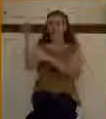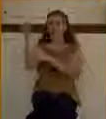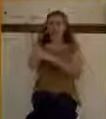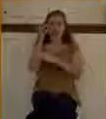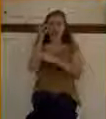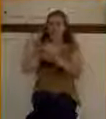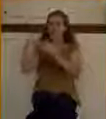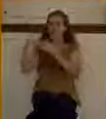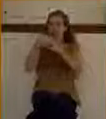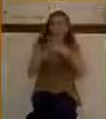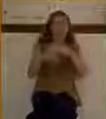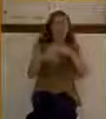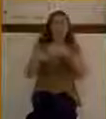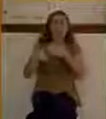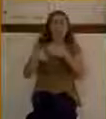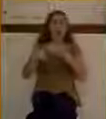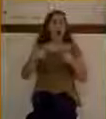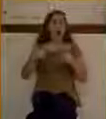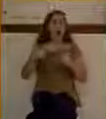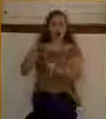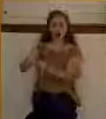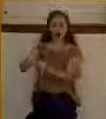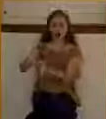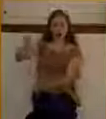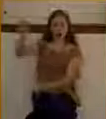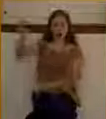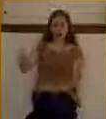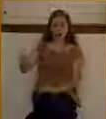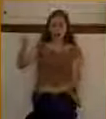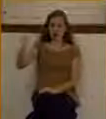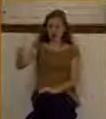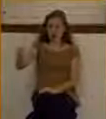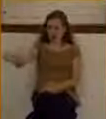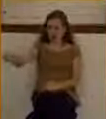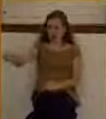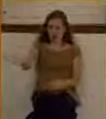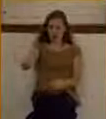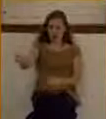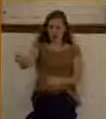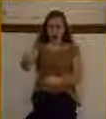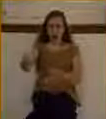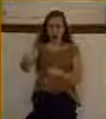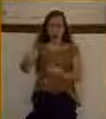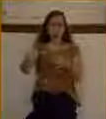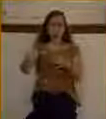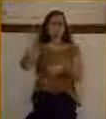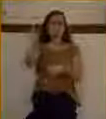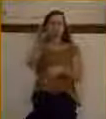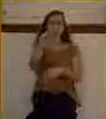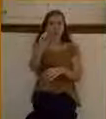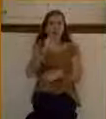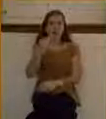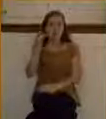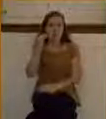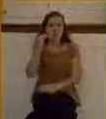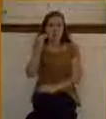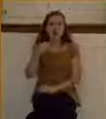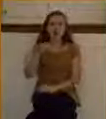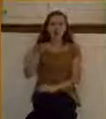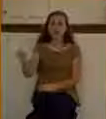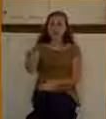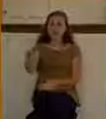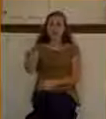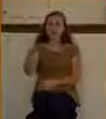his staff and tap his way from where he lived, perhaps a shack to this normal spot. And every day he would cry out,